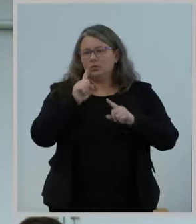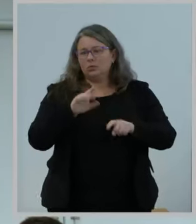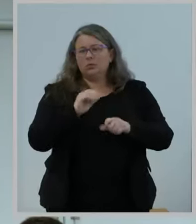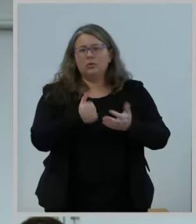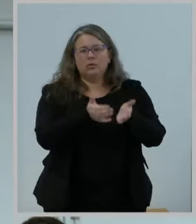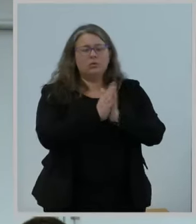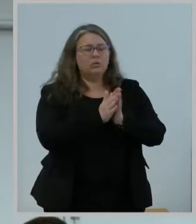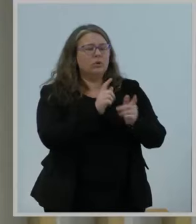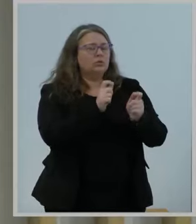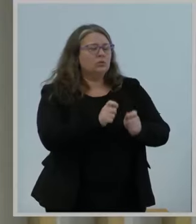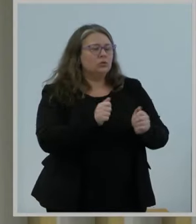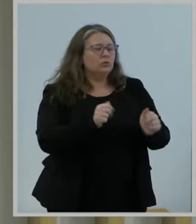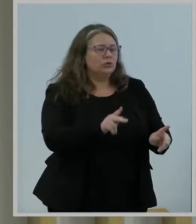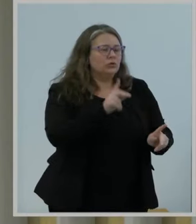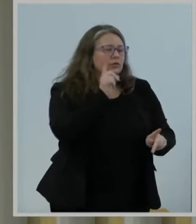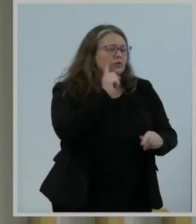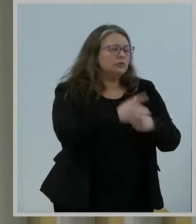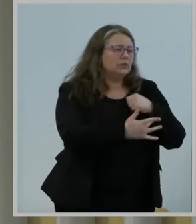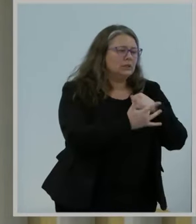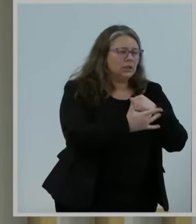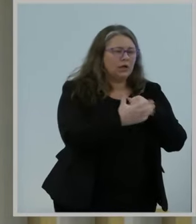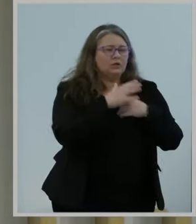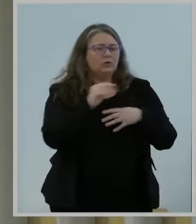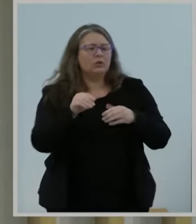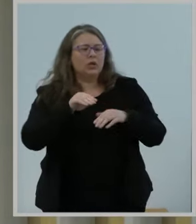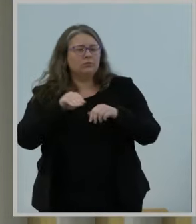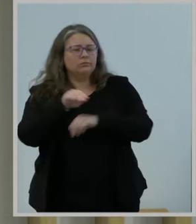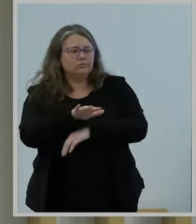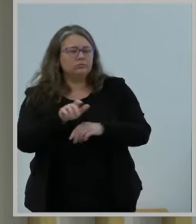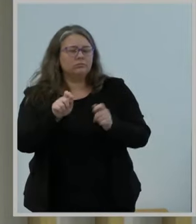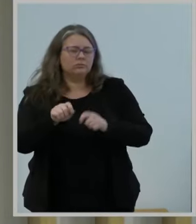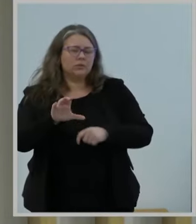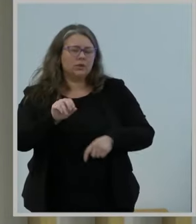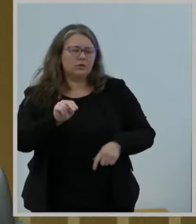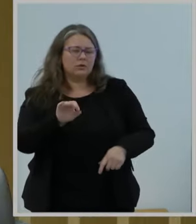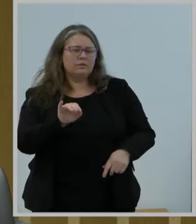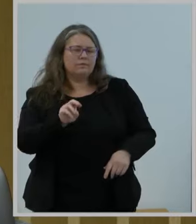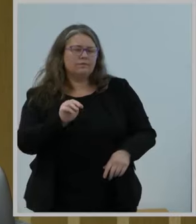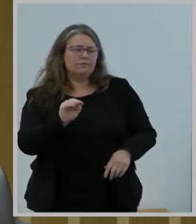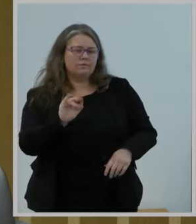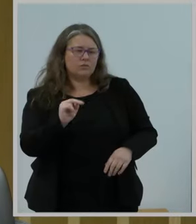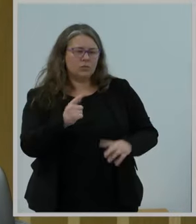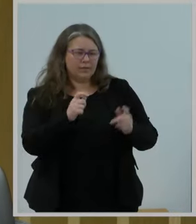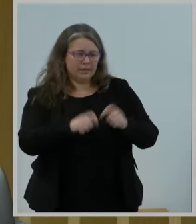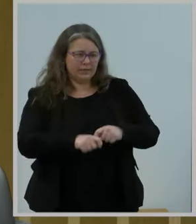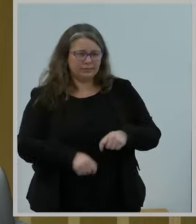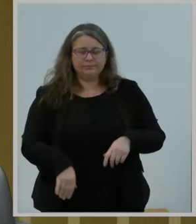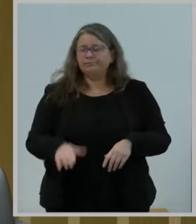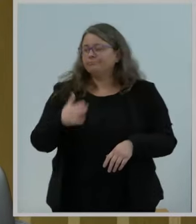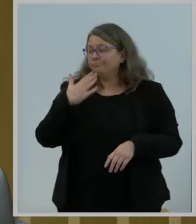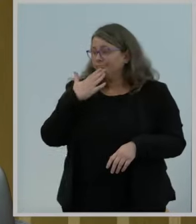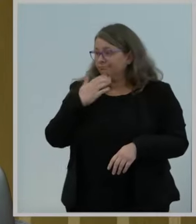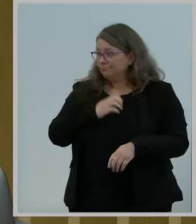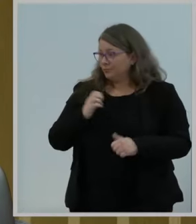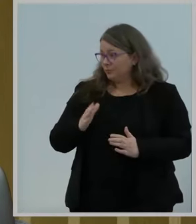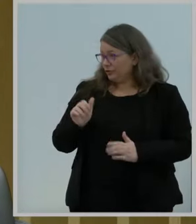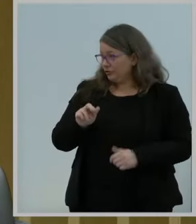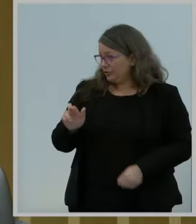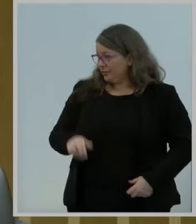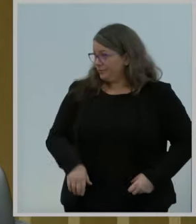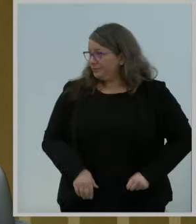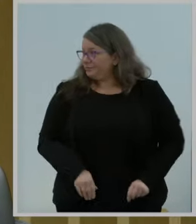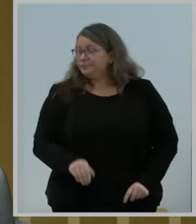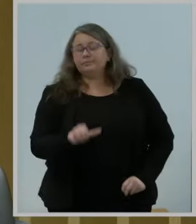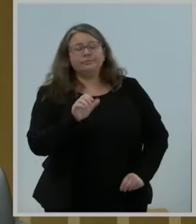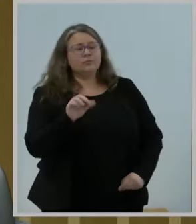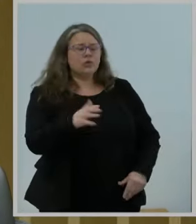edits. Thank you. Thank you. We'll now hear comments from the bench. Commissioner Carr. Thank you so much to the team for all the work on this item. It